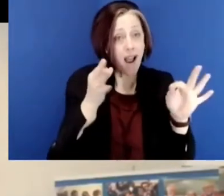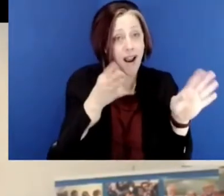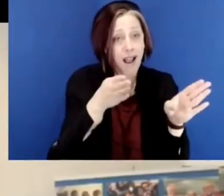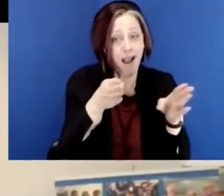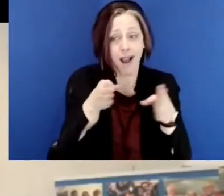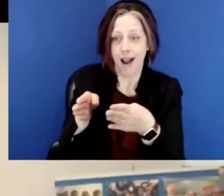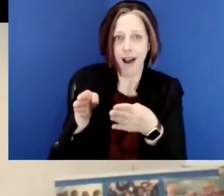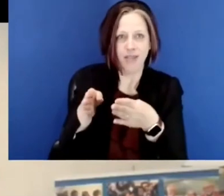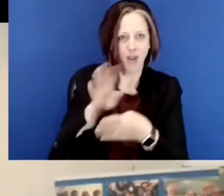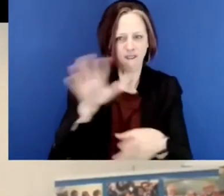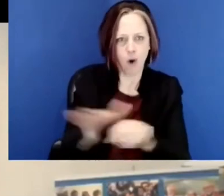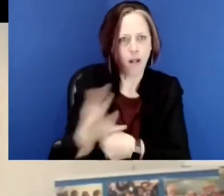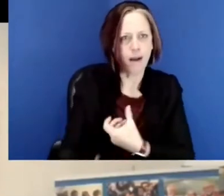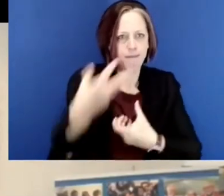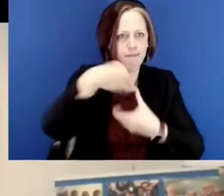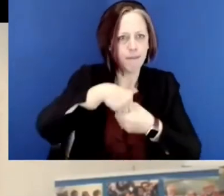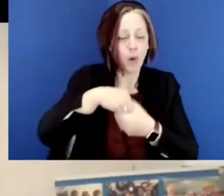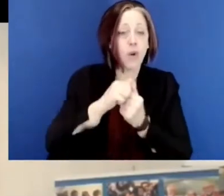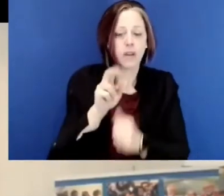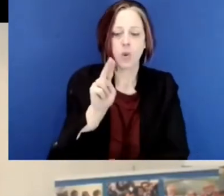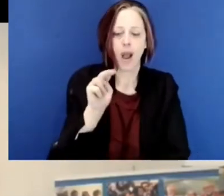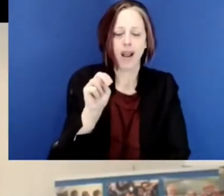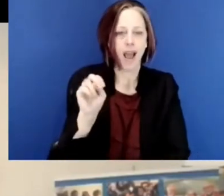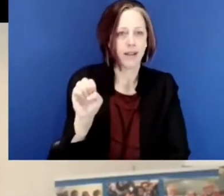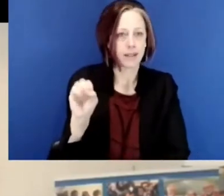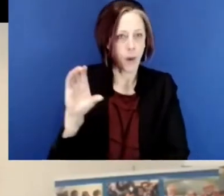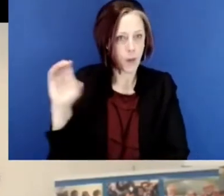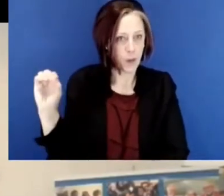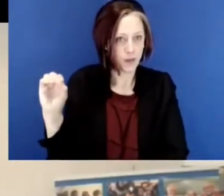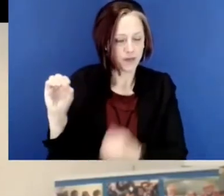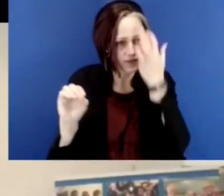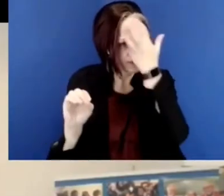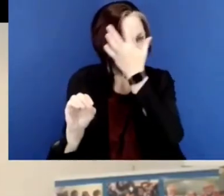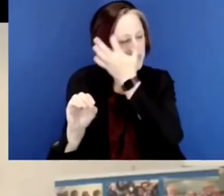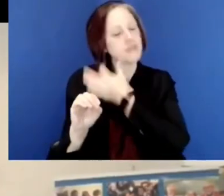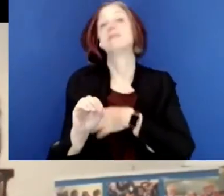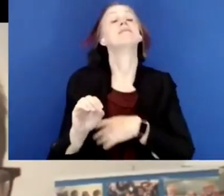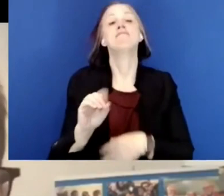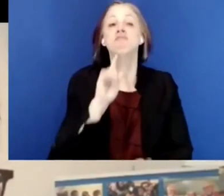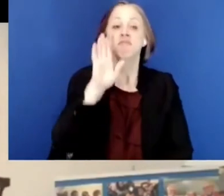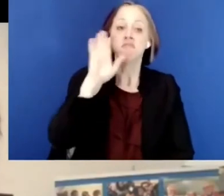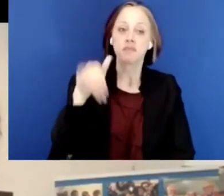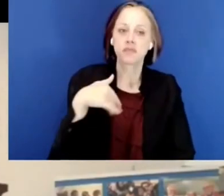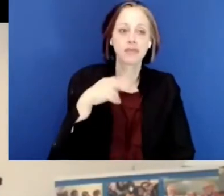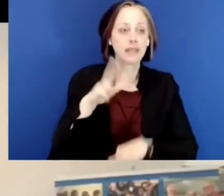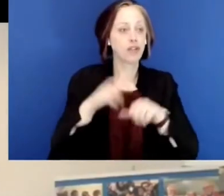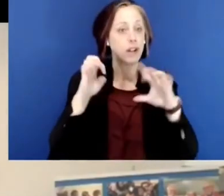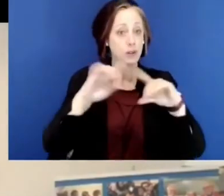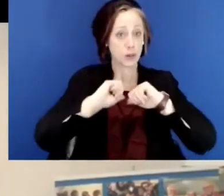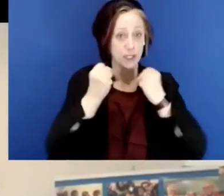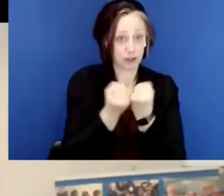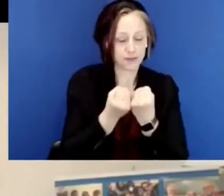us when we do move towards the total re-engagement in UNESCO. And I know that the National,